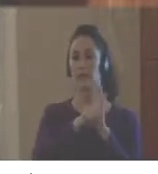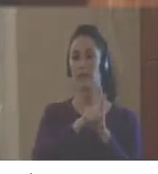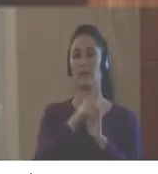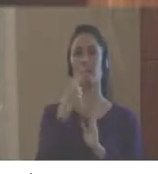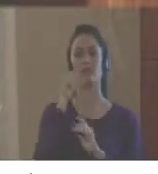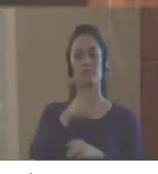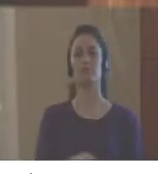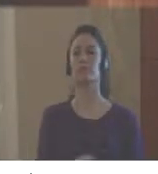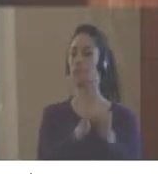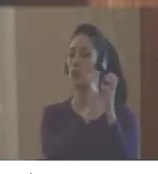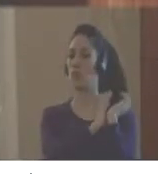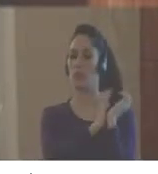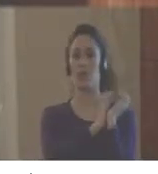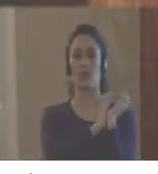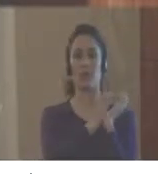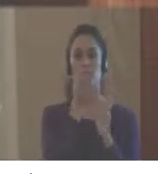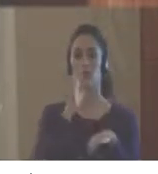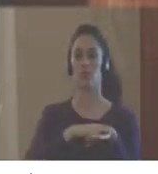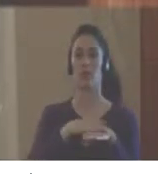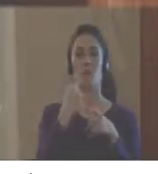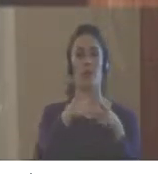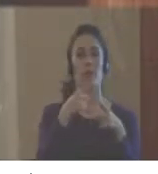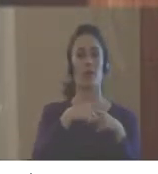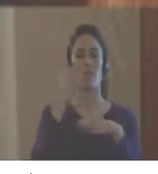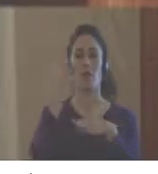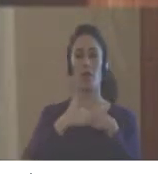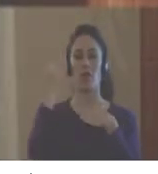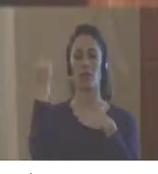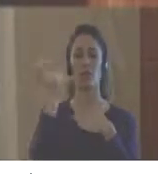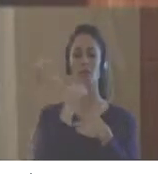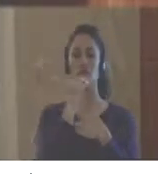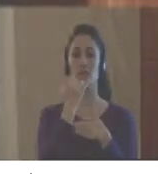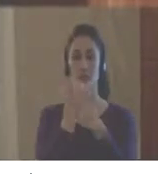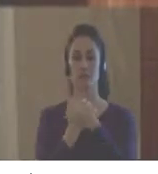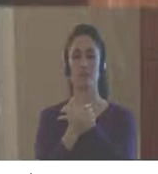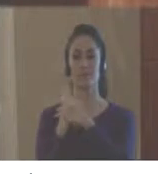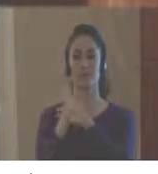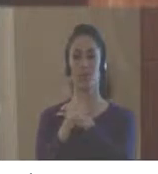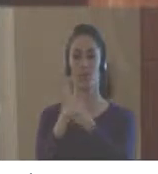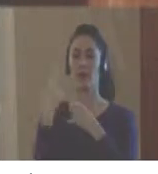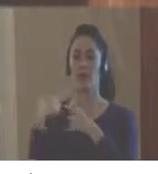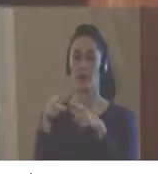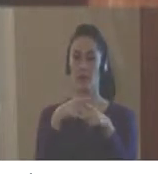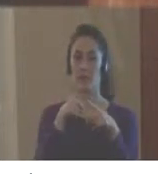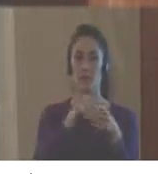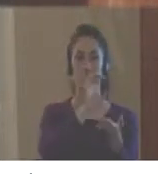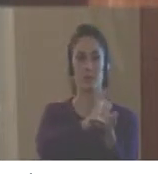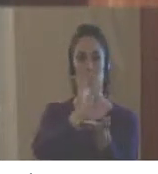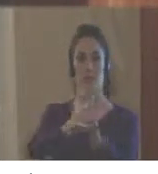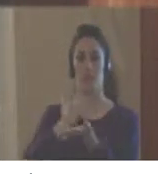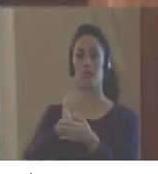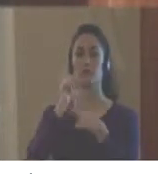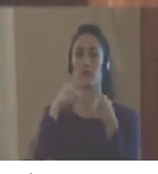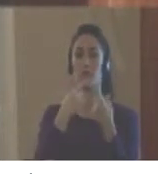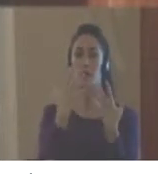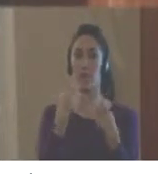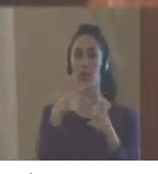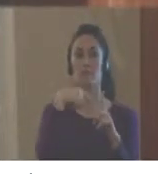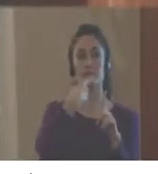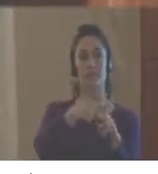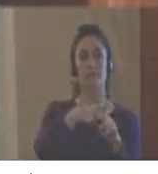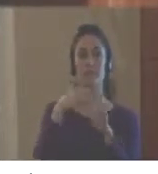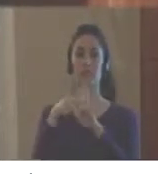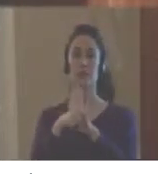establishes mandatory application – mandatory threats in the cities? And